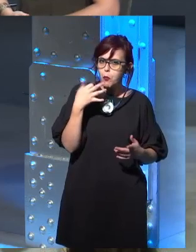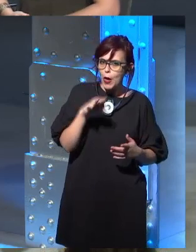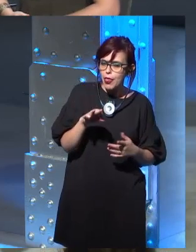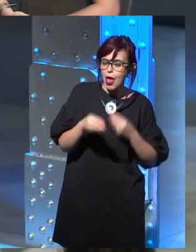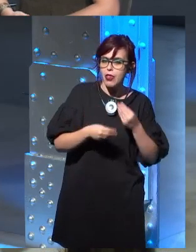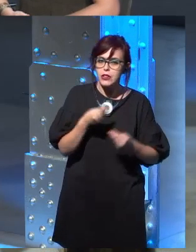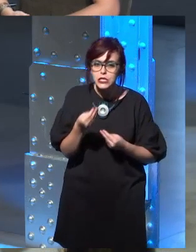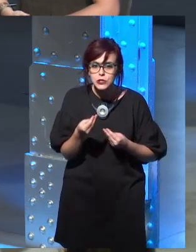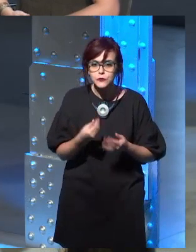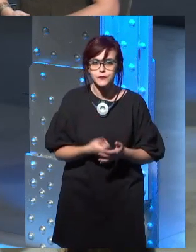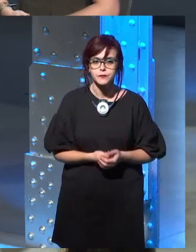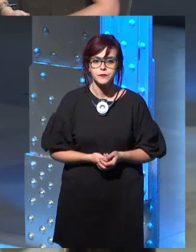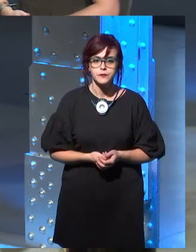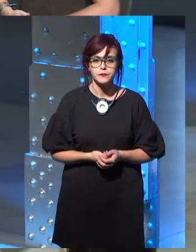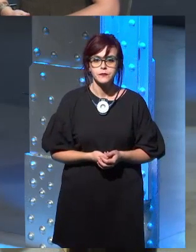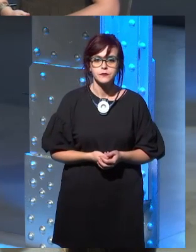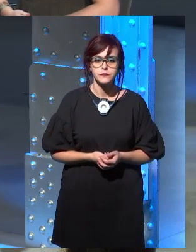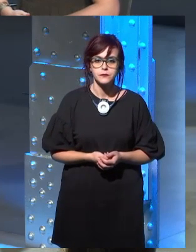you think that was feasible or not?